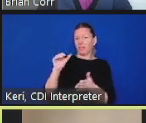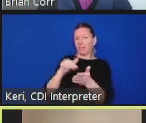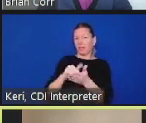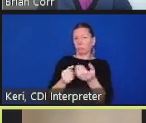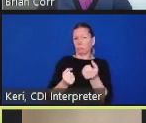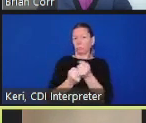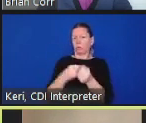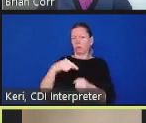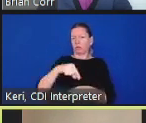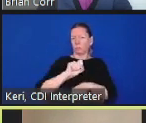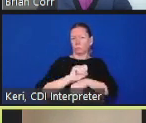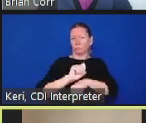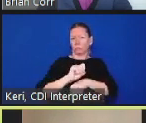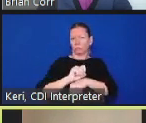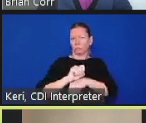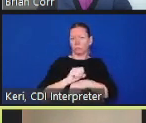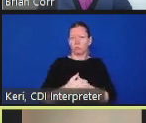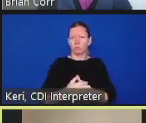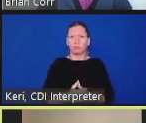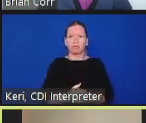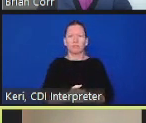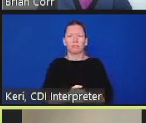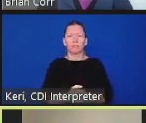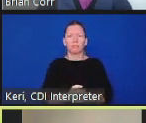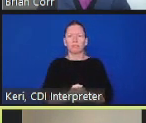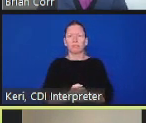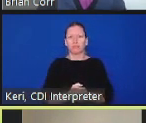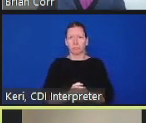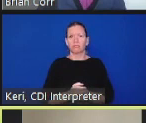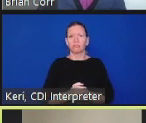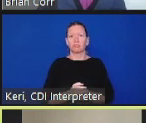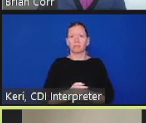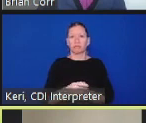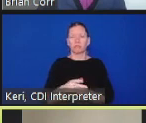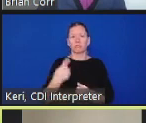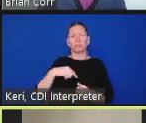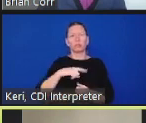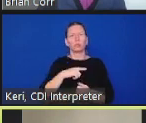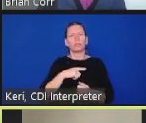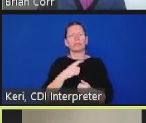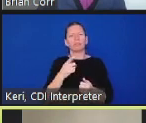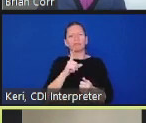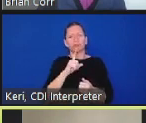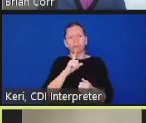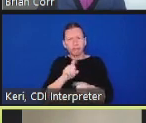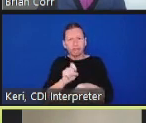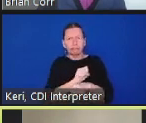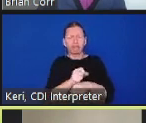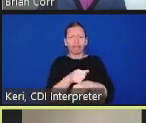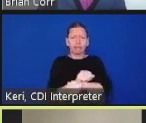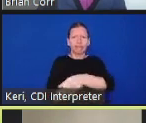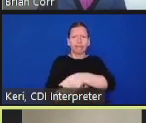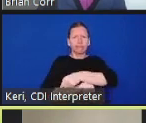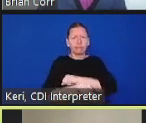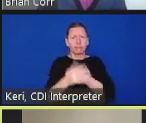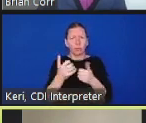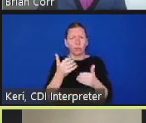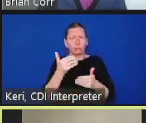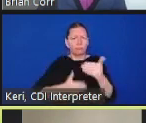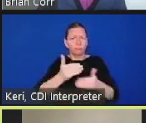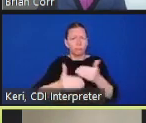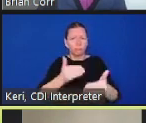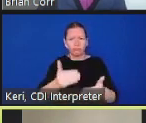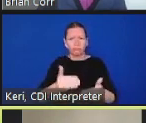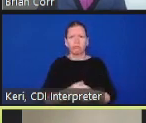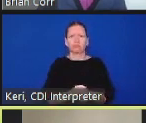but not delayed in our approach. I'm here today to listen to the community and work on behalf of the community to better